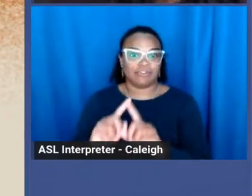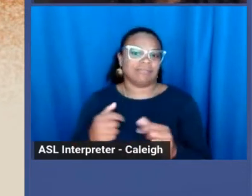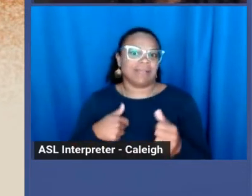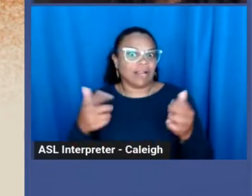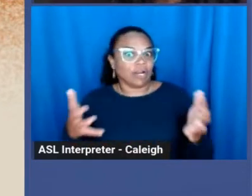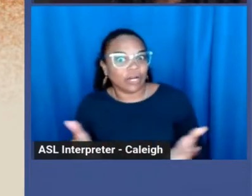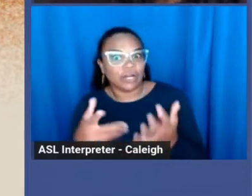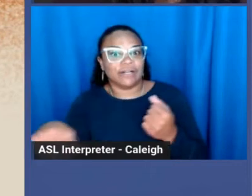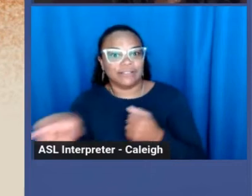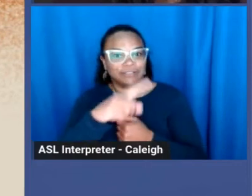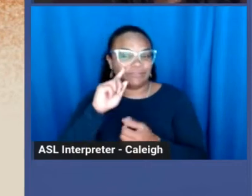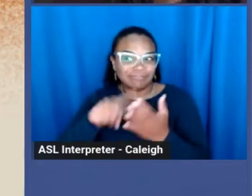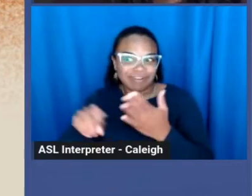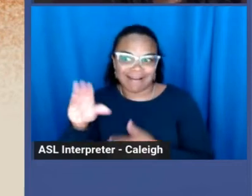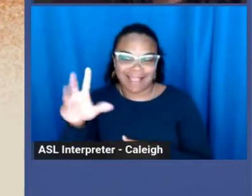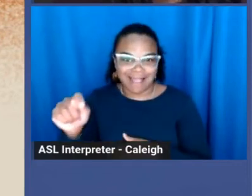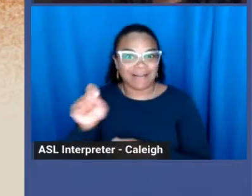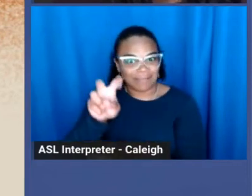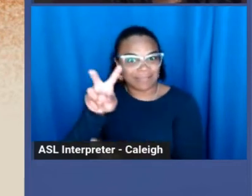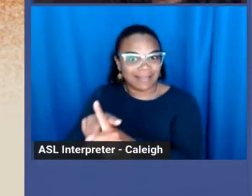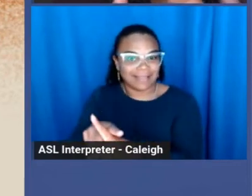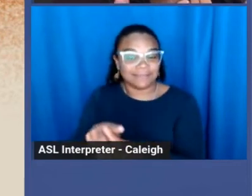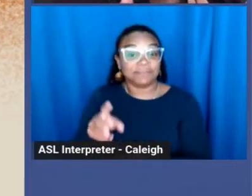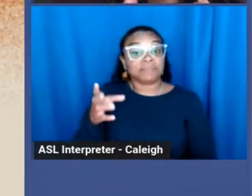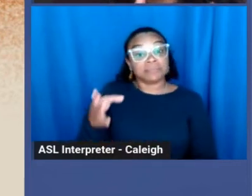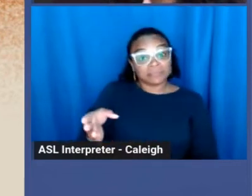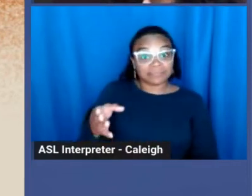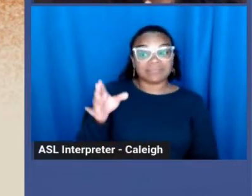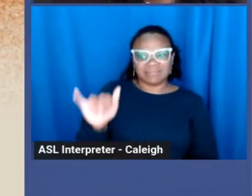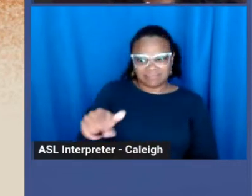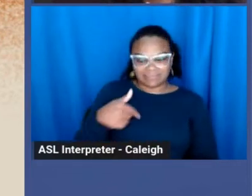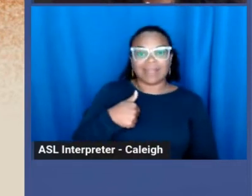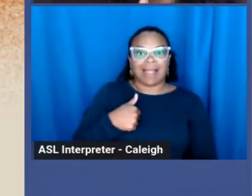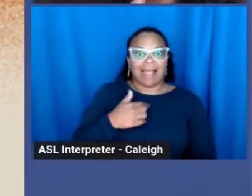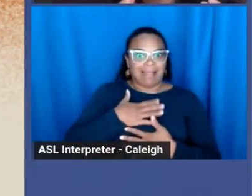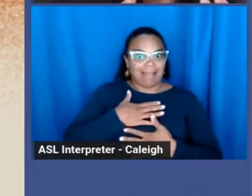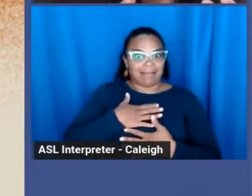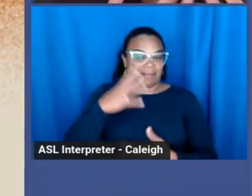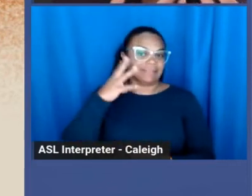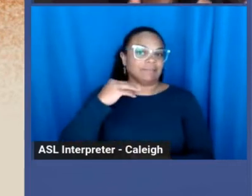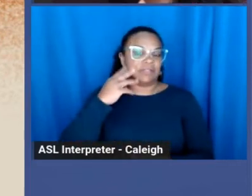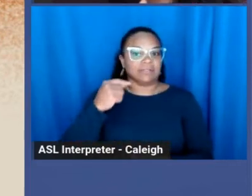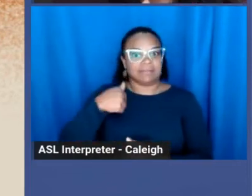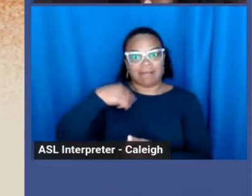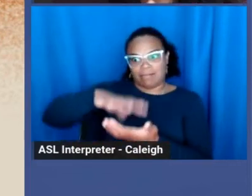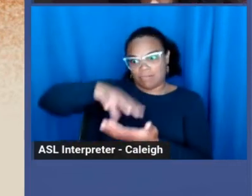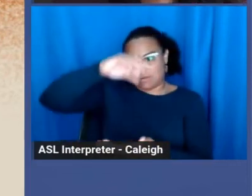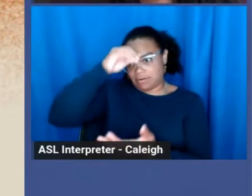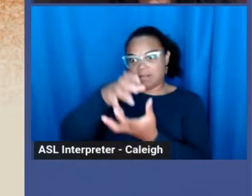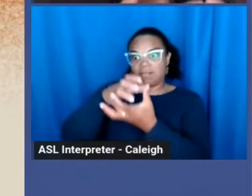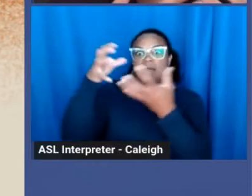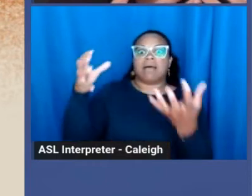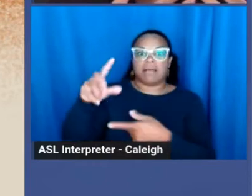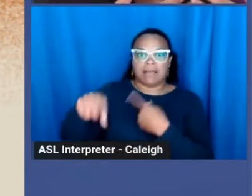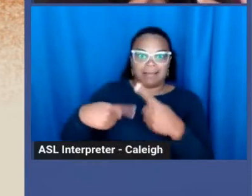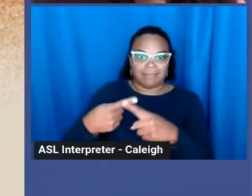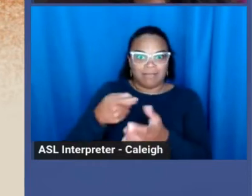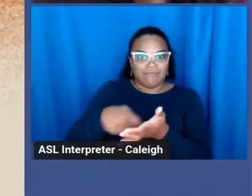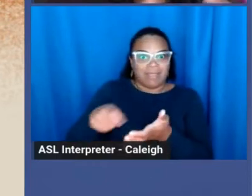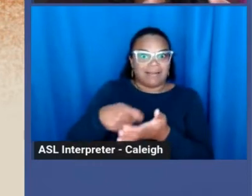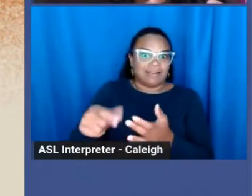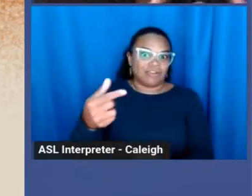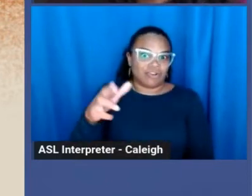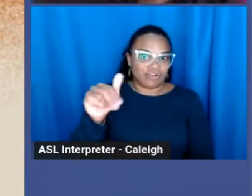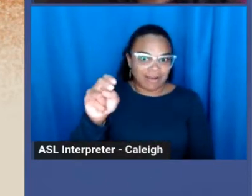out and apply. It's where I personally was able to learn a lot about grant writing, the